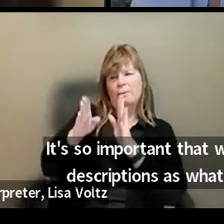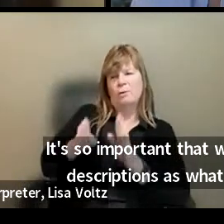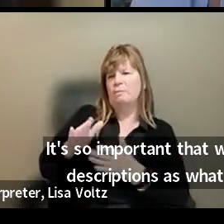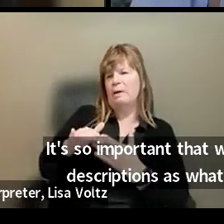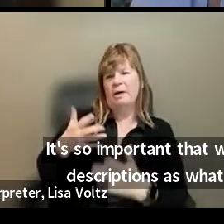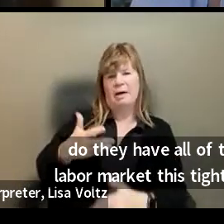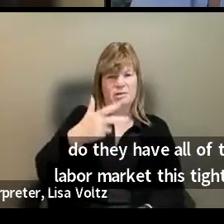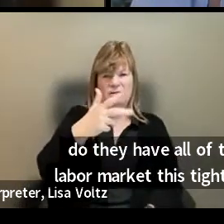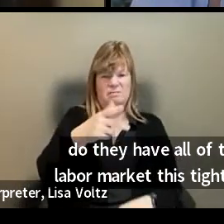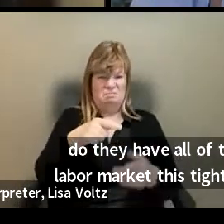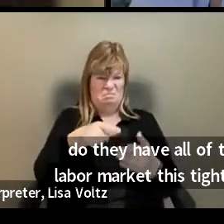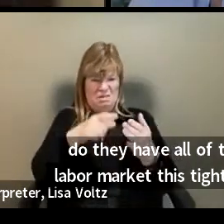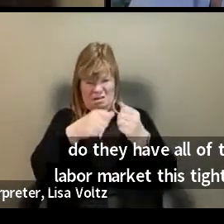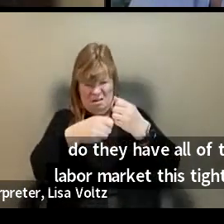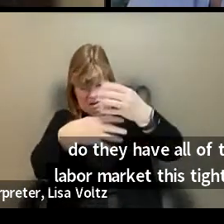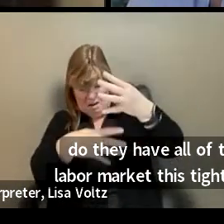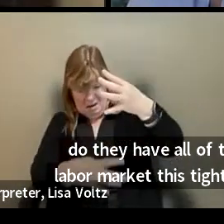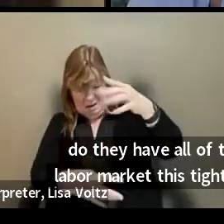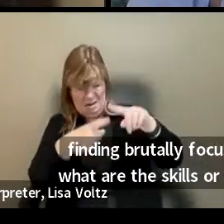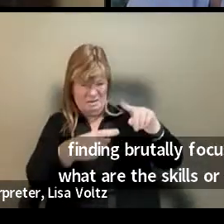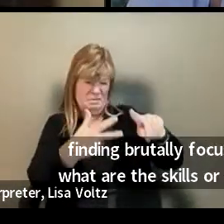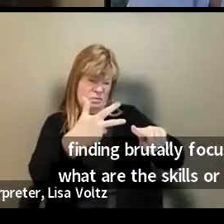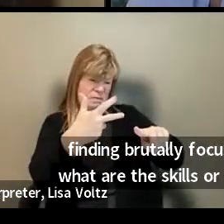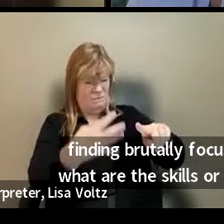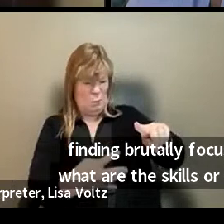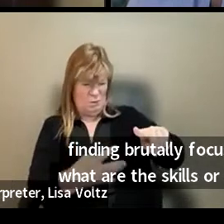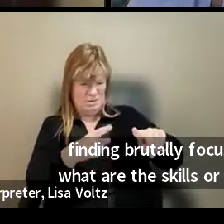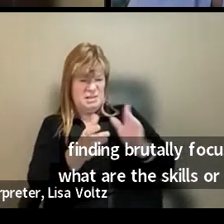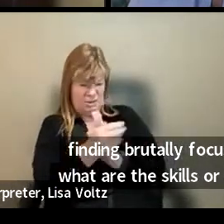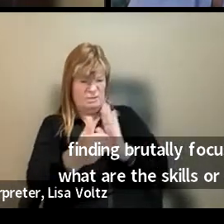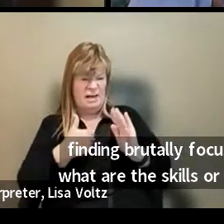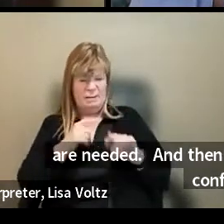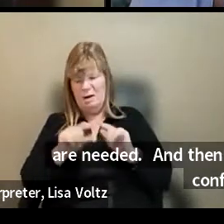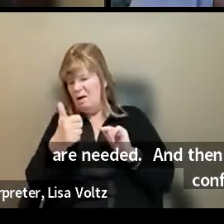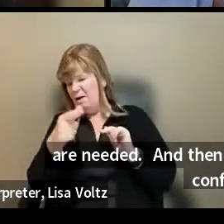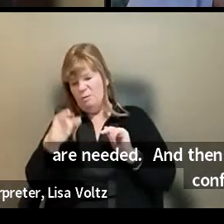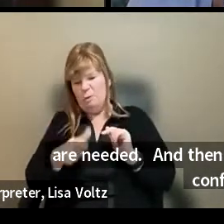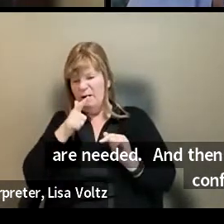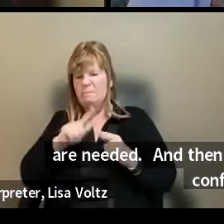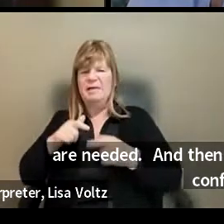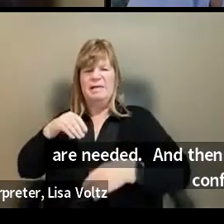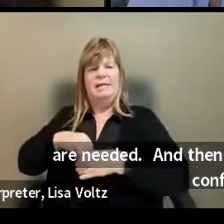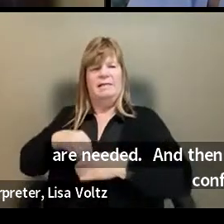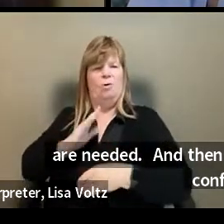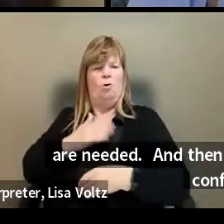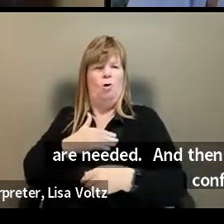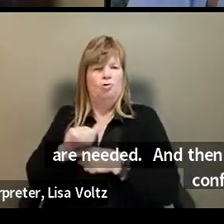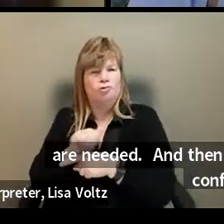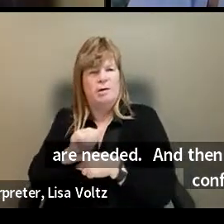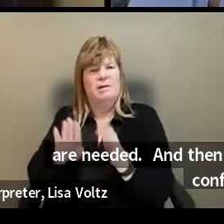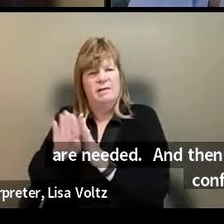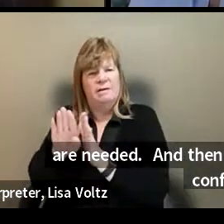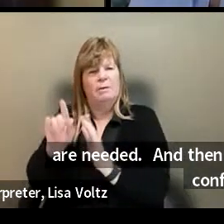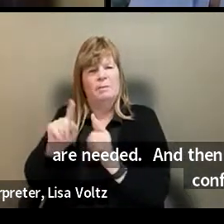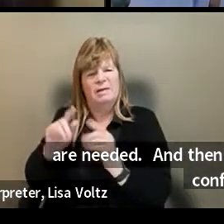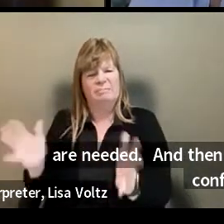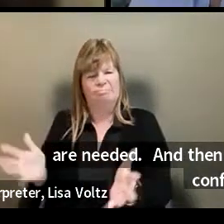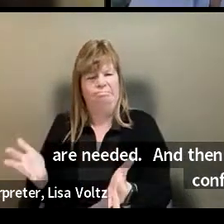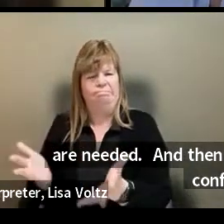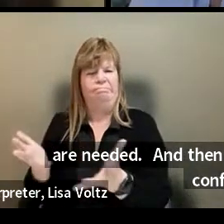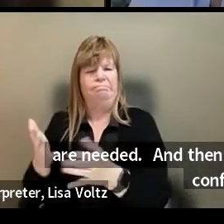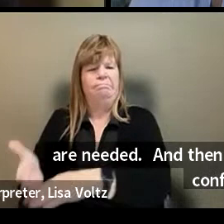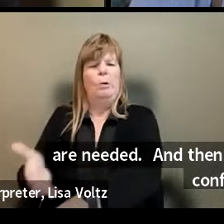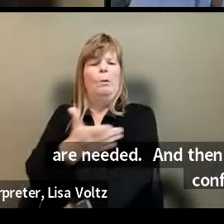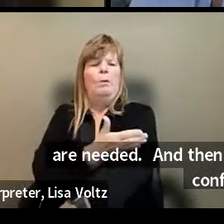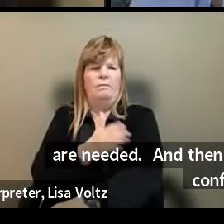quarters of these skills, right? And then we can, um, use our internal training and development programs to kind of bring them up to speed on the